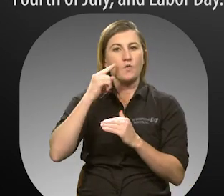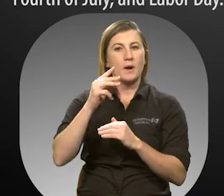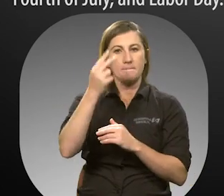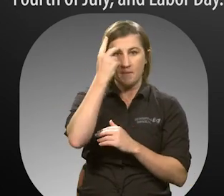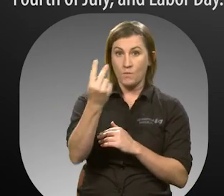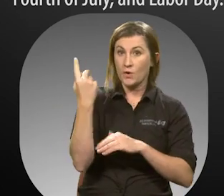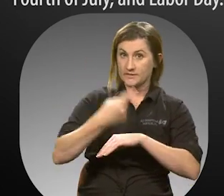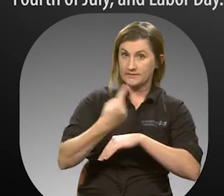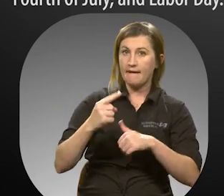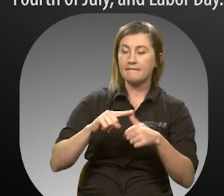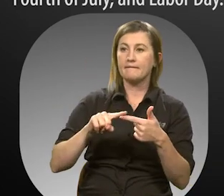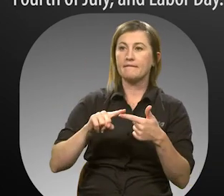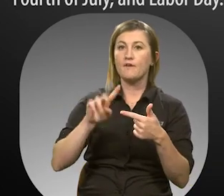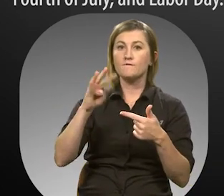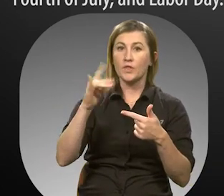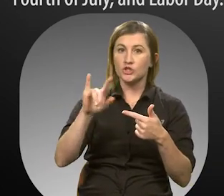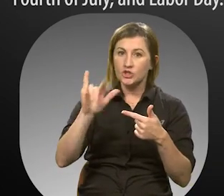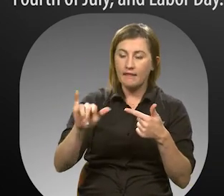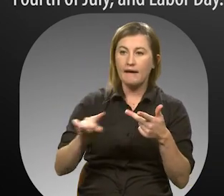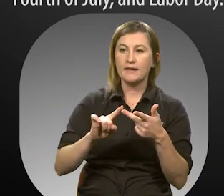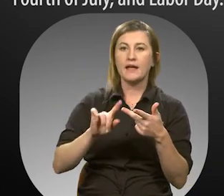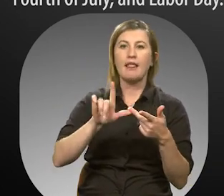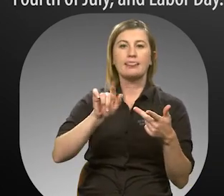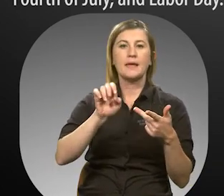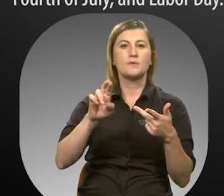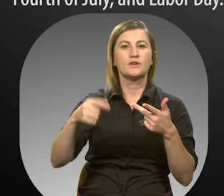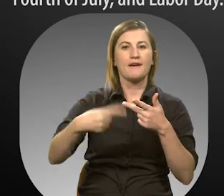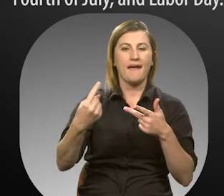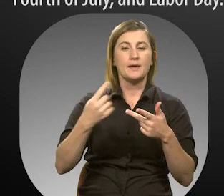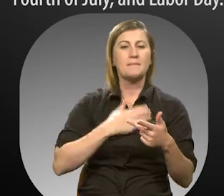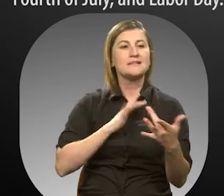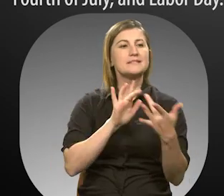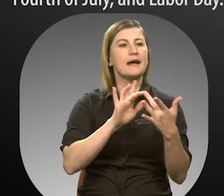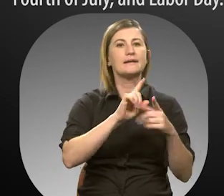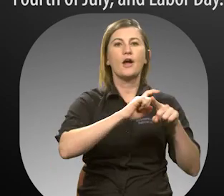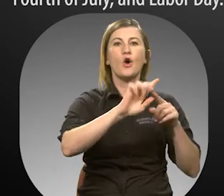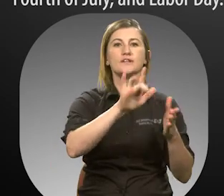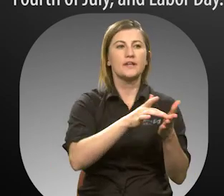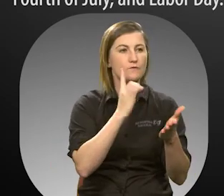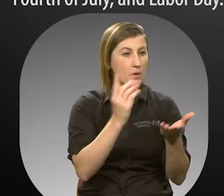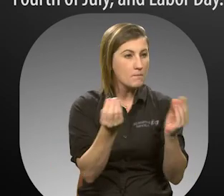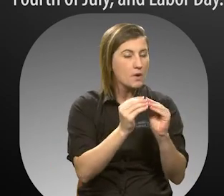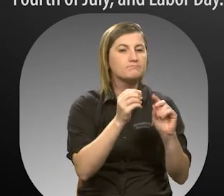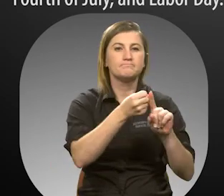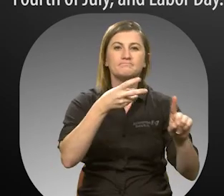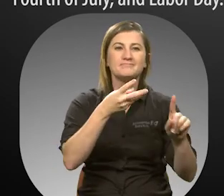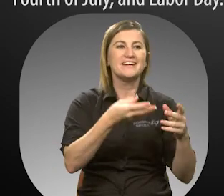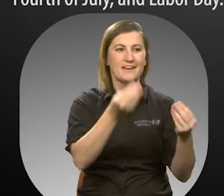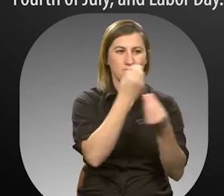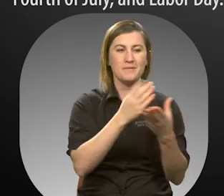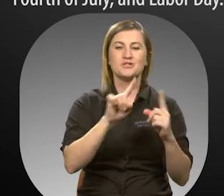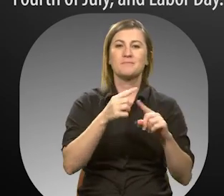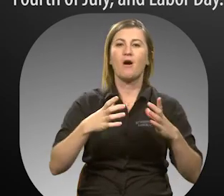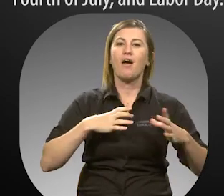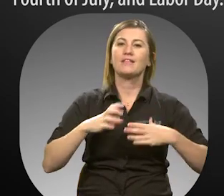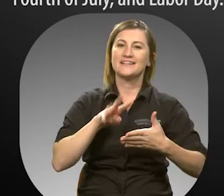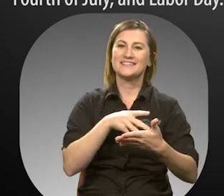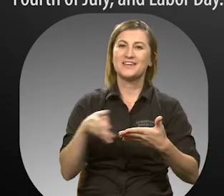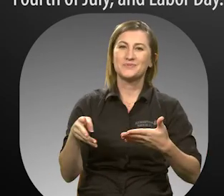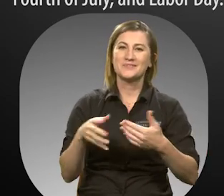Memorial Day, 4th of July, and Labor Day. Please contact our call center for further information on our holiday schedules.